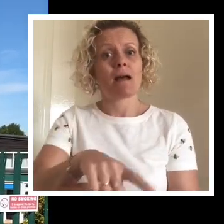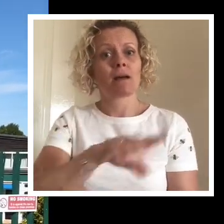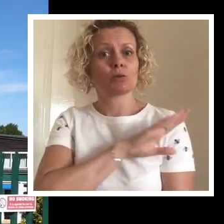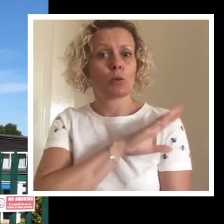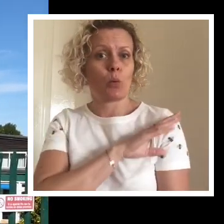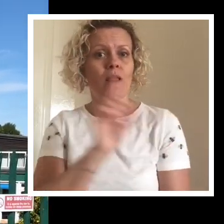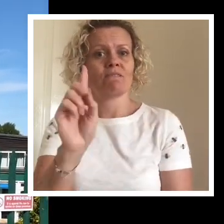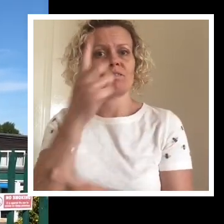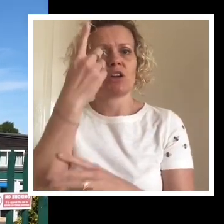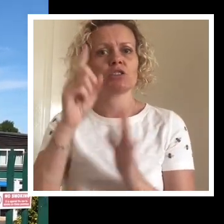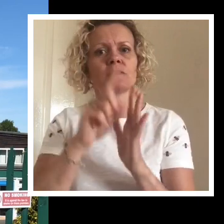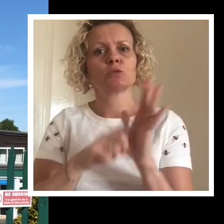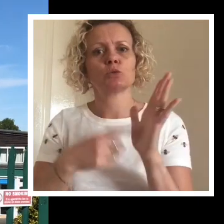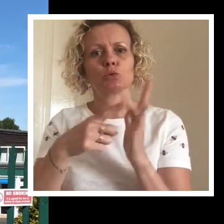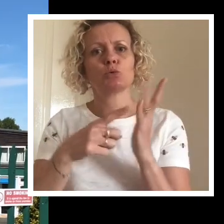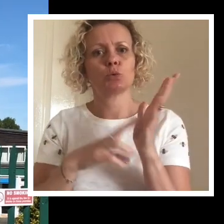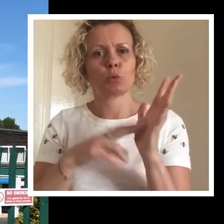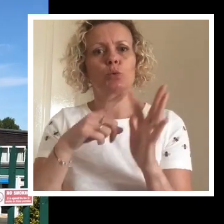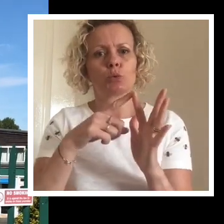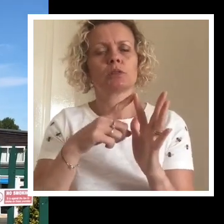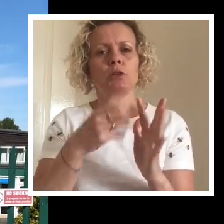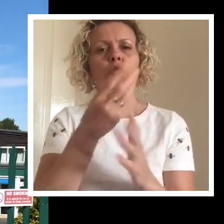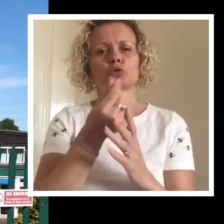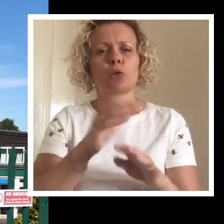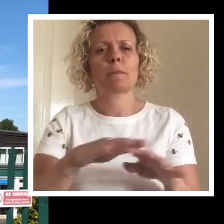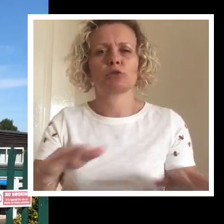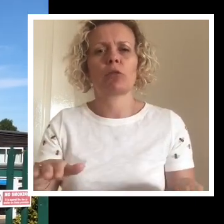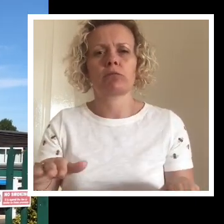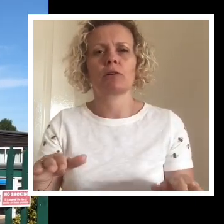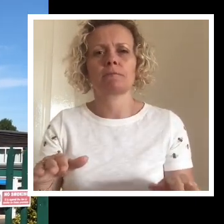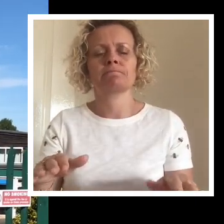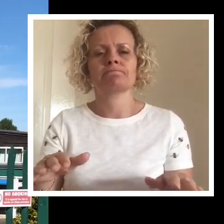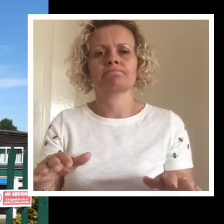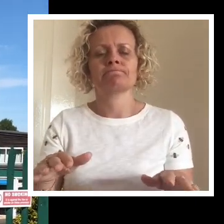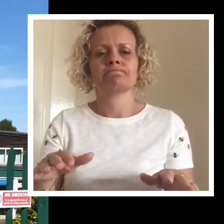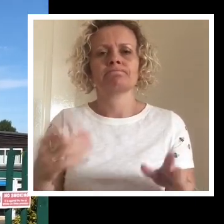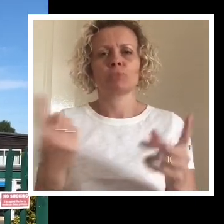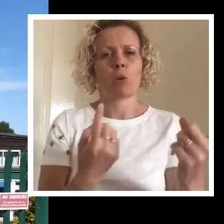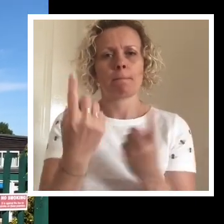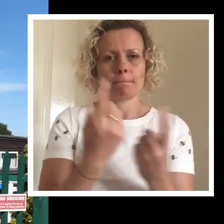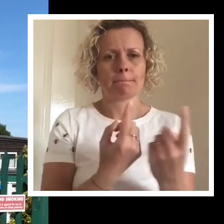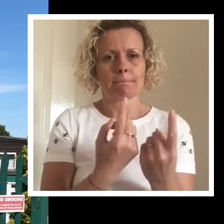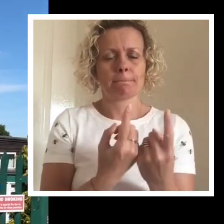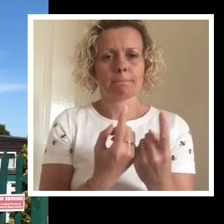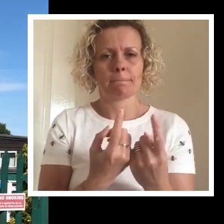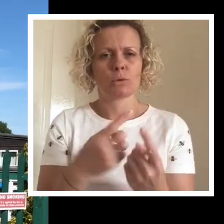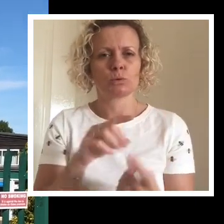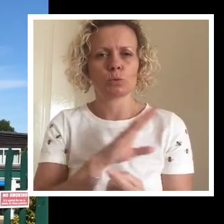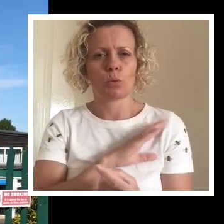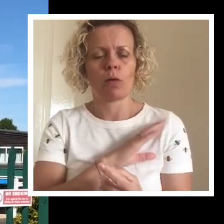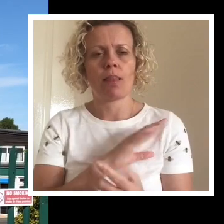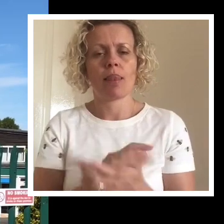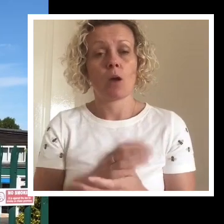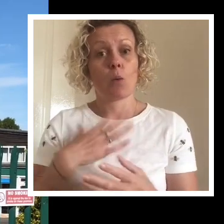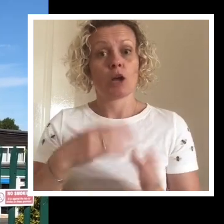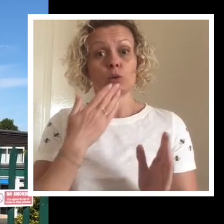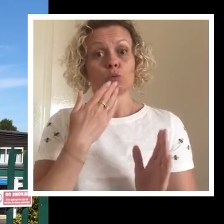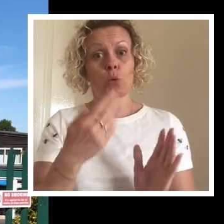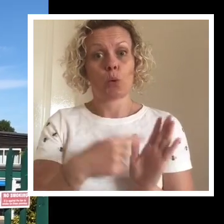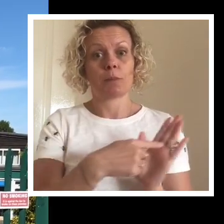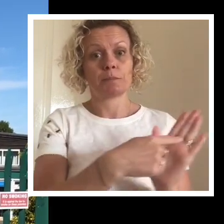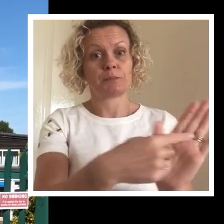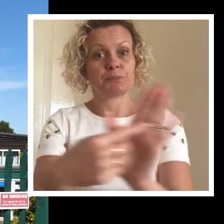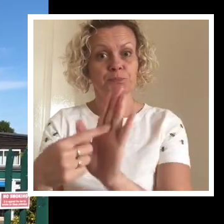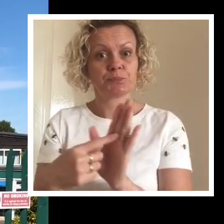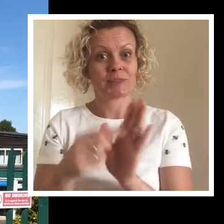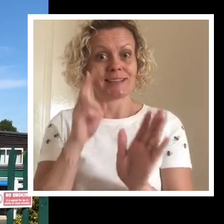we're going to be reopening for some groups of children in our school. What I'd like to do is to show you around so